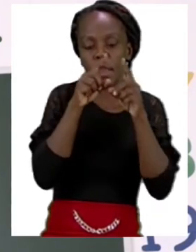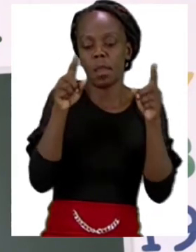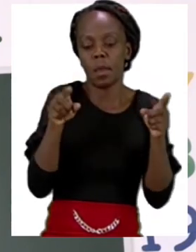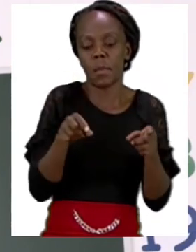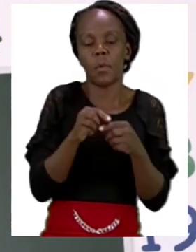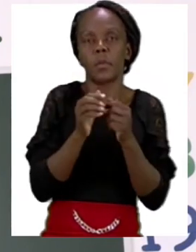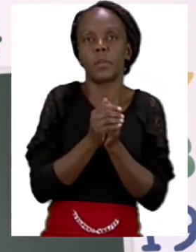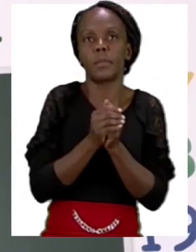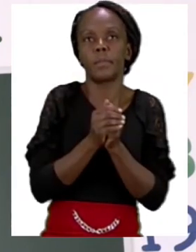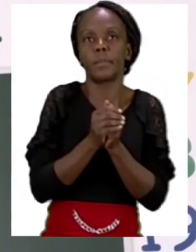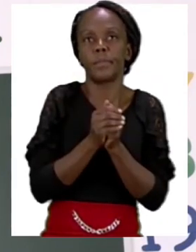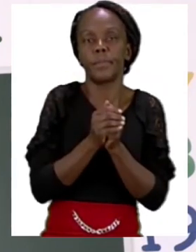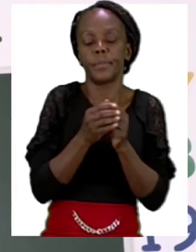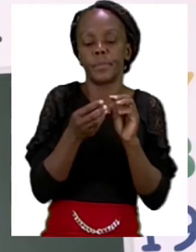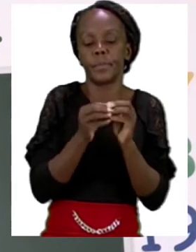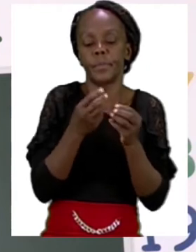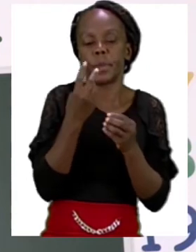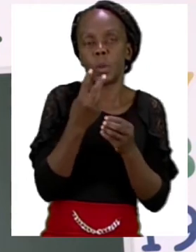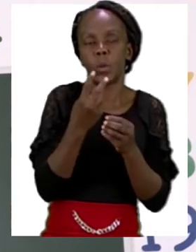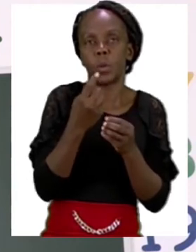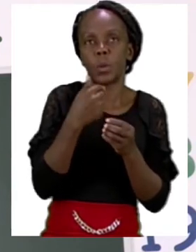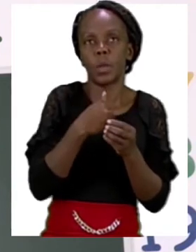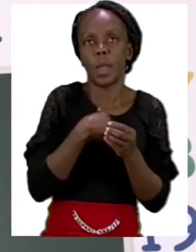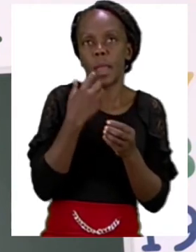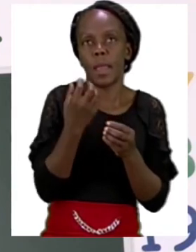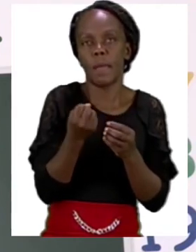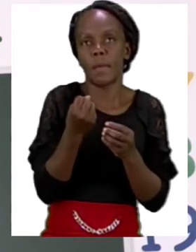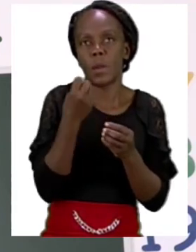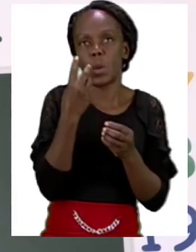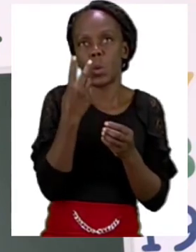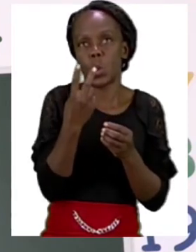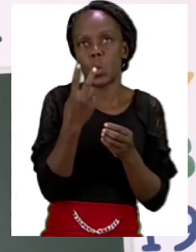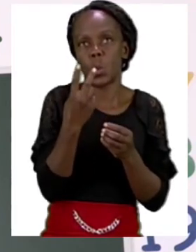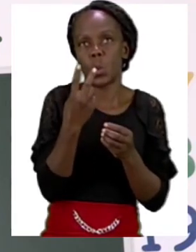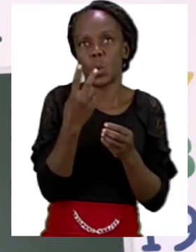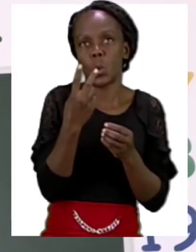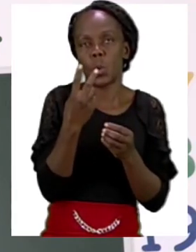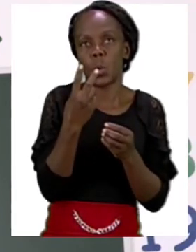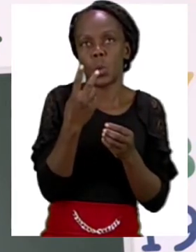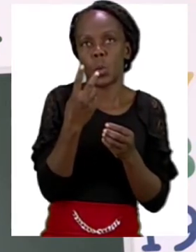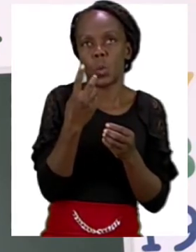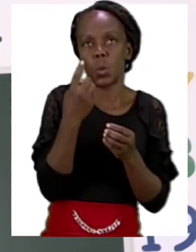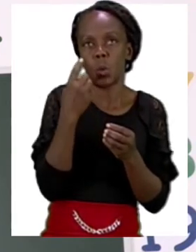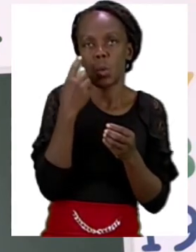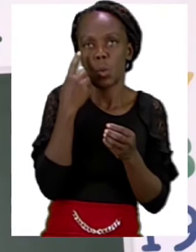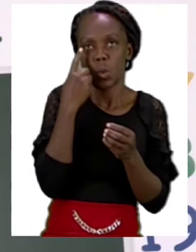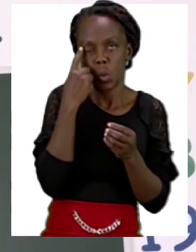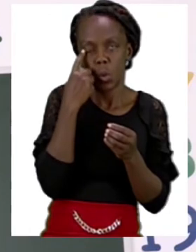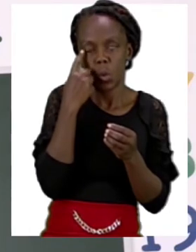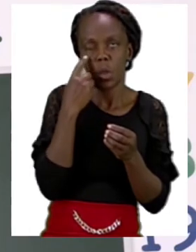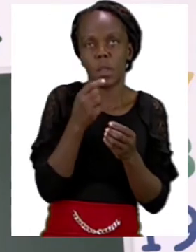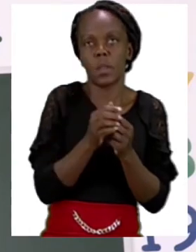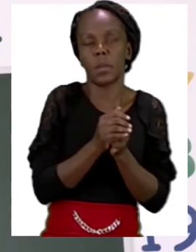I have two eyes. As you can see the sight